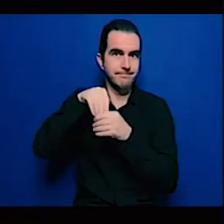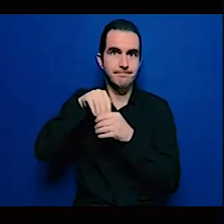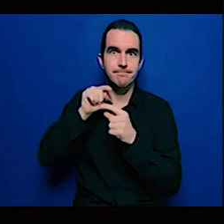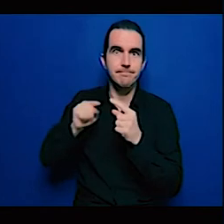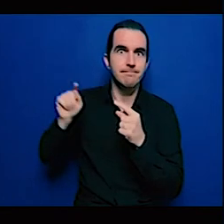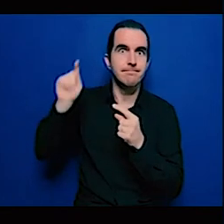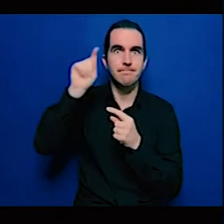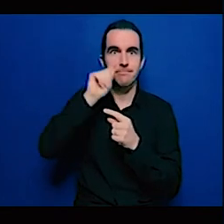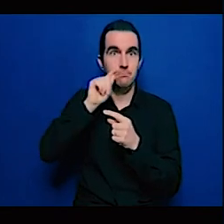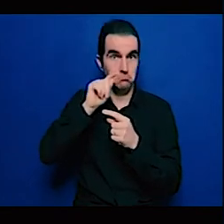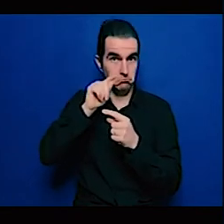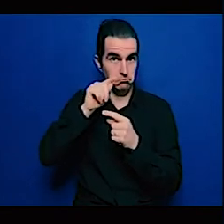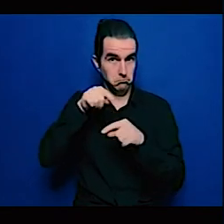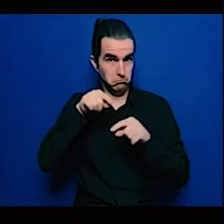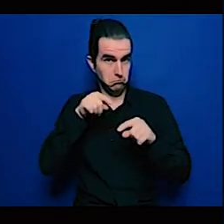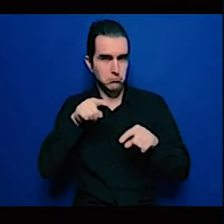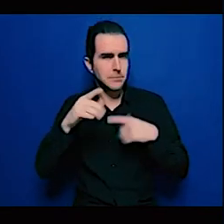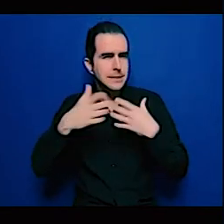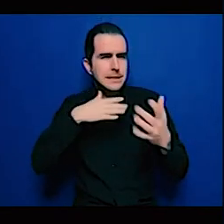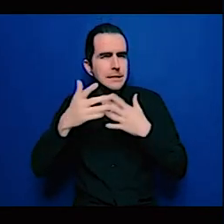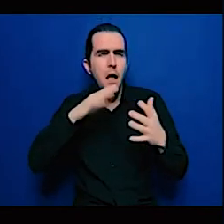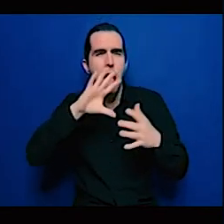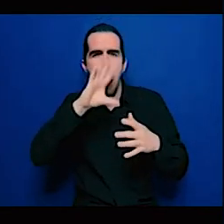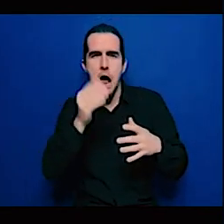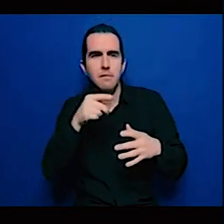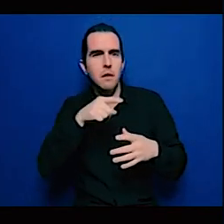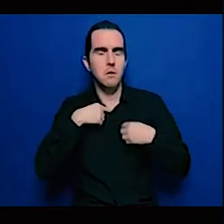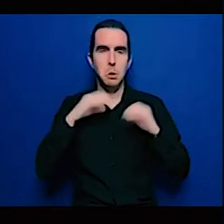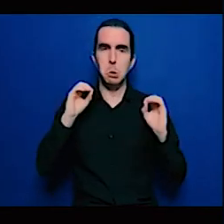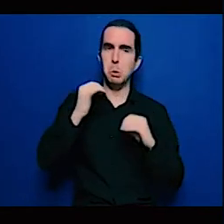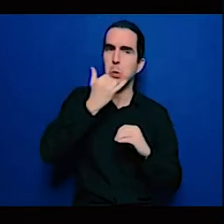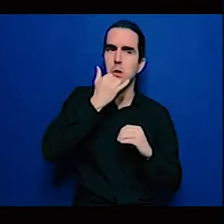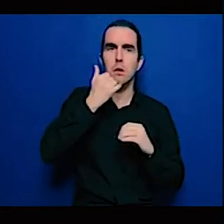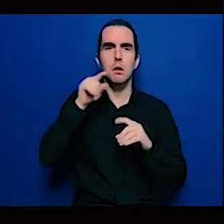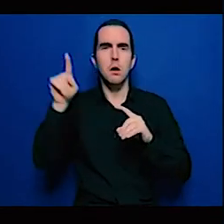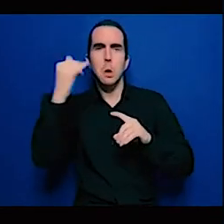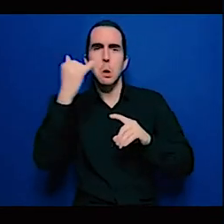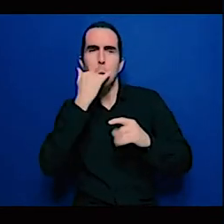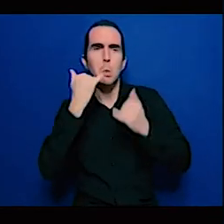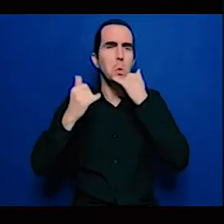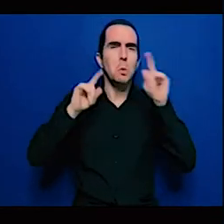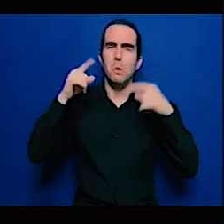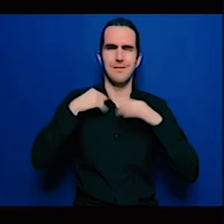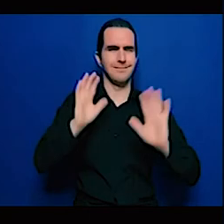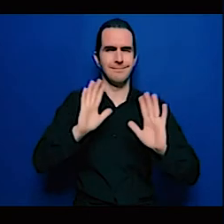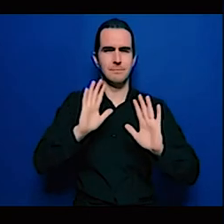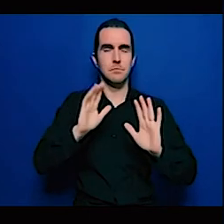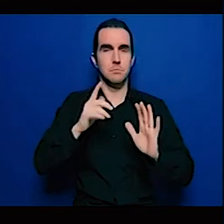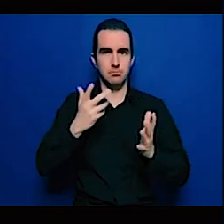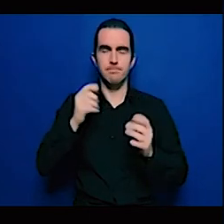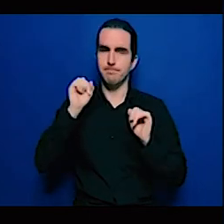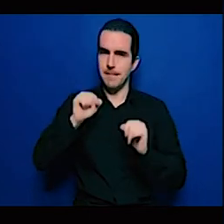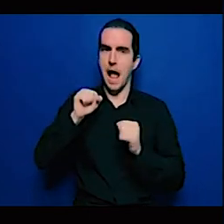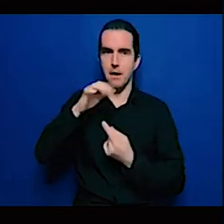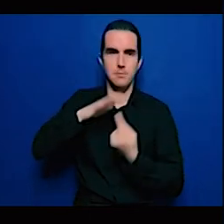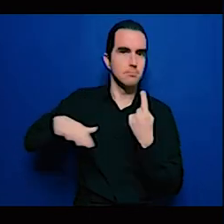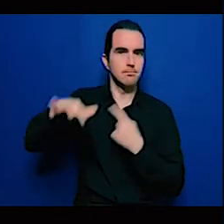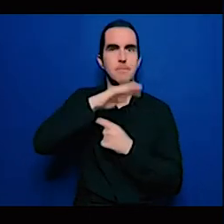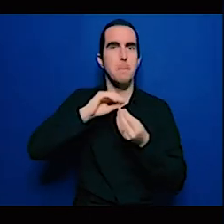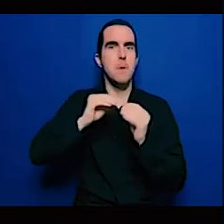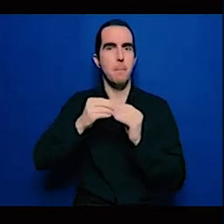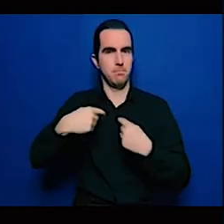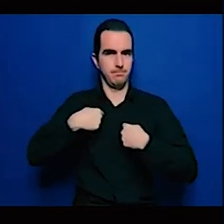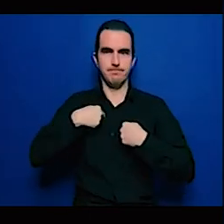with that being said in determining the NDCs the deadline special consideration has to be given to